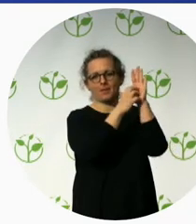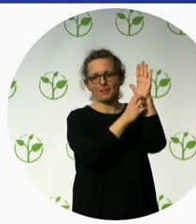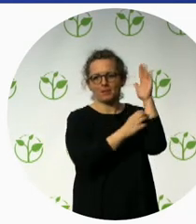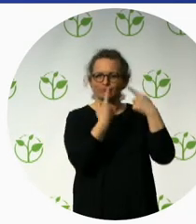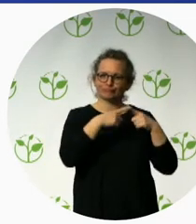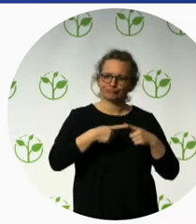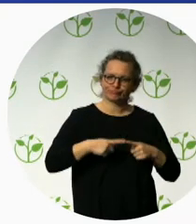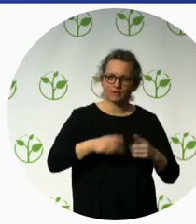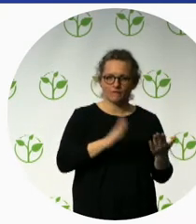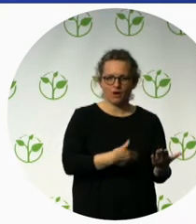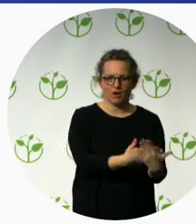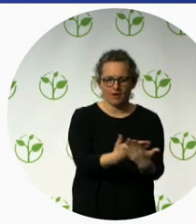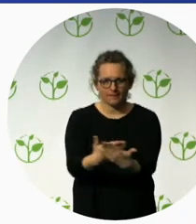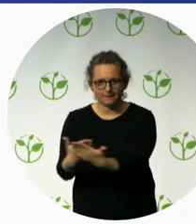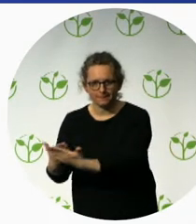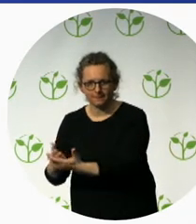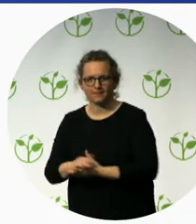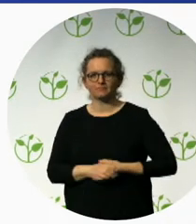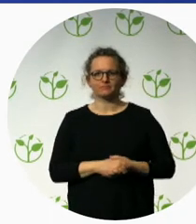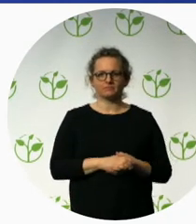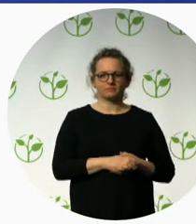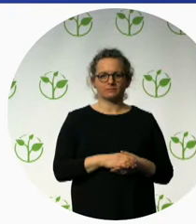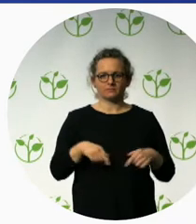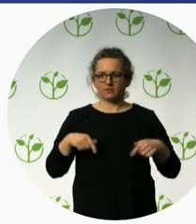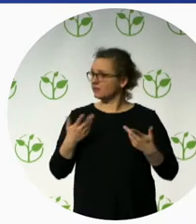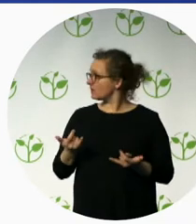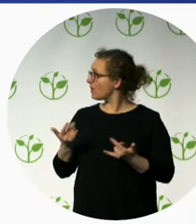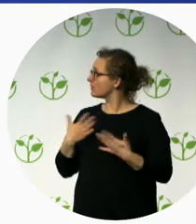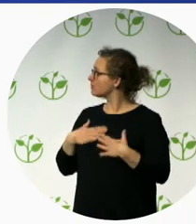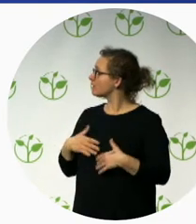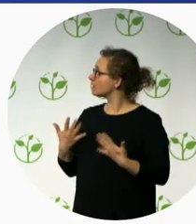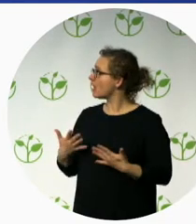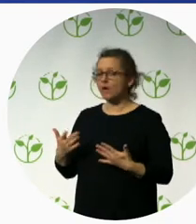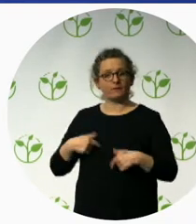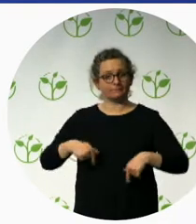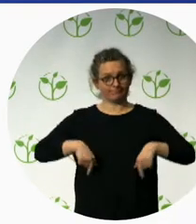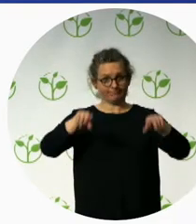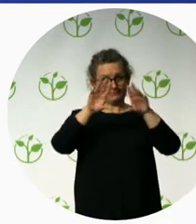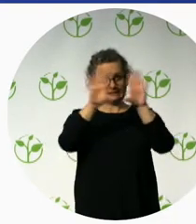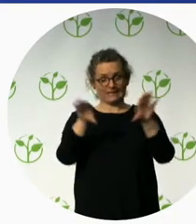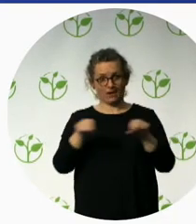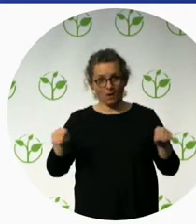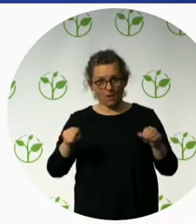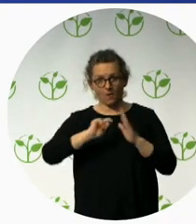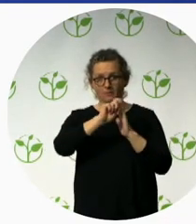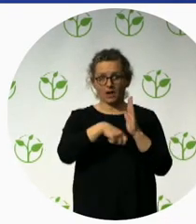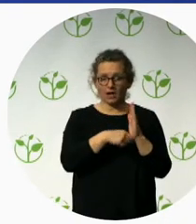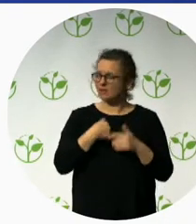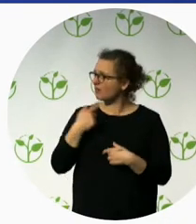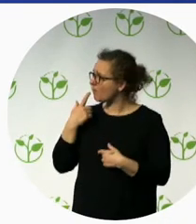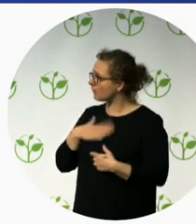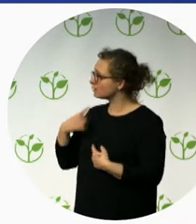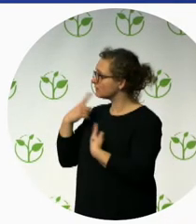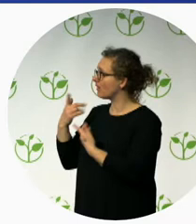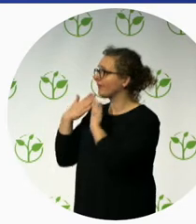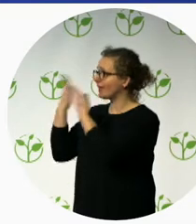group. Well, I would like to speak a little bit about our accessible